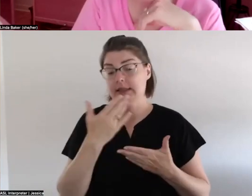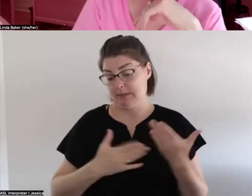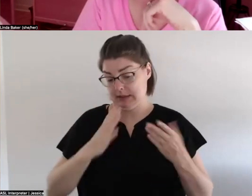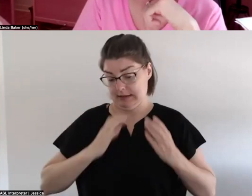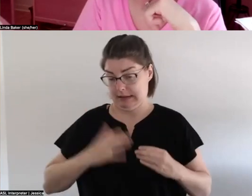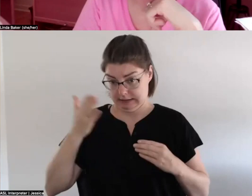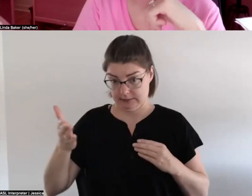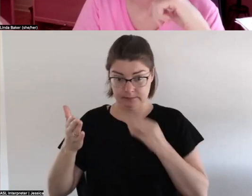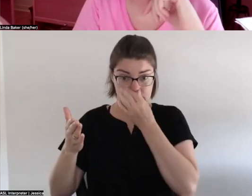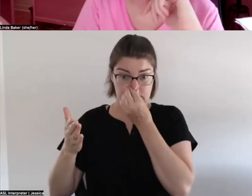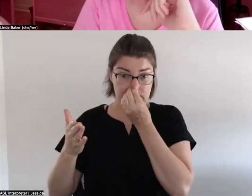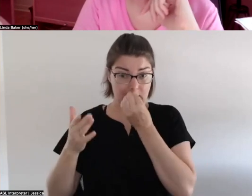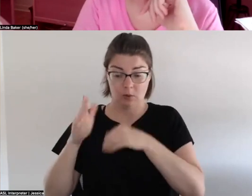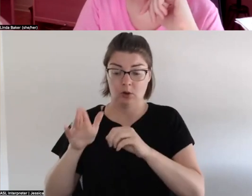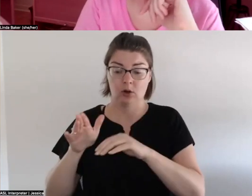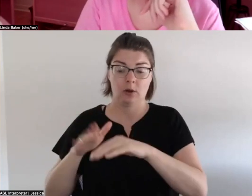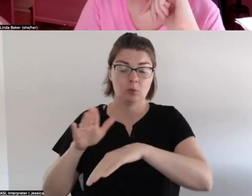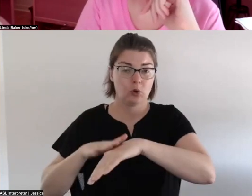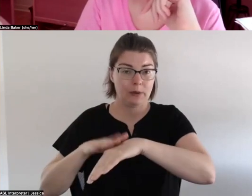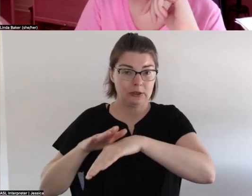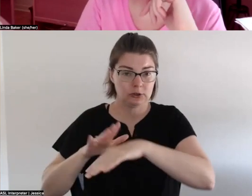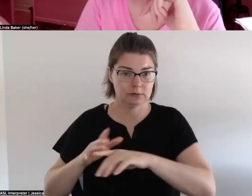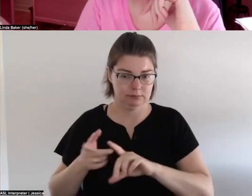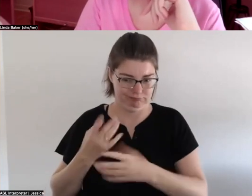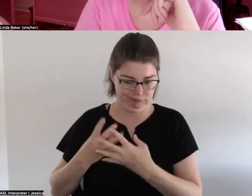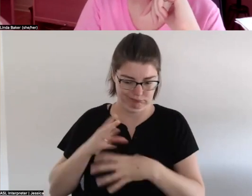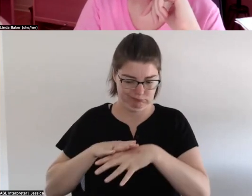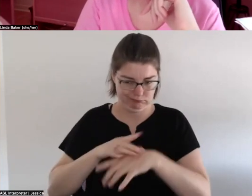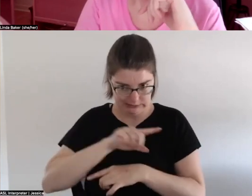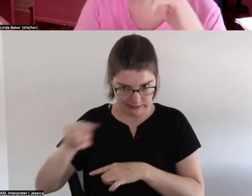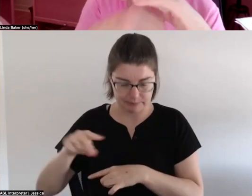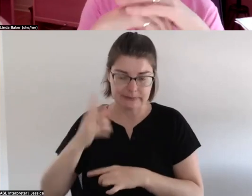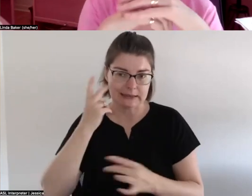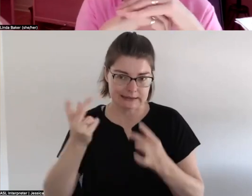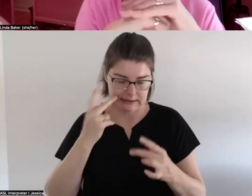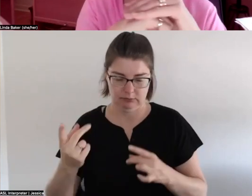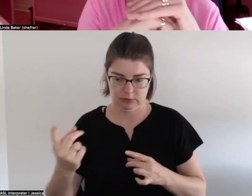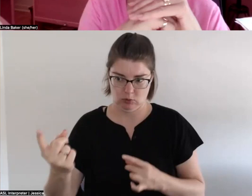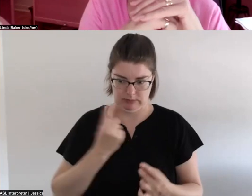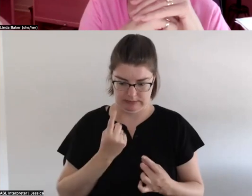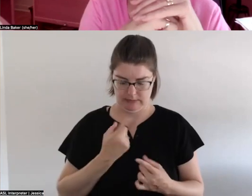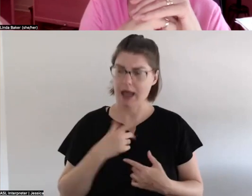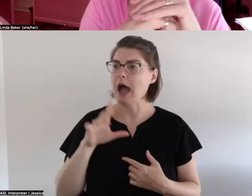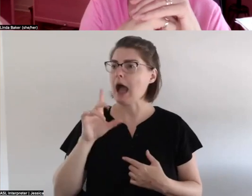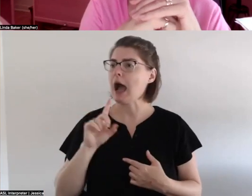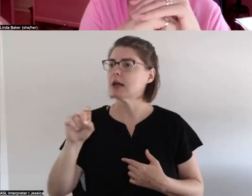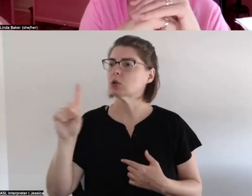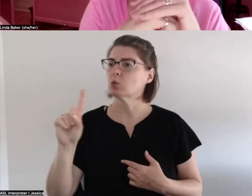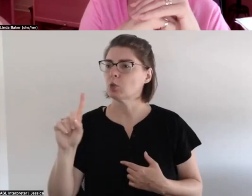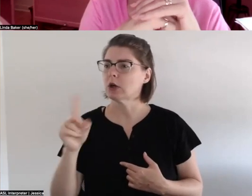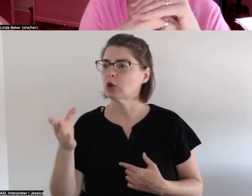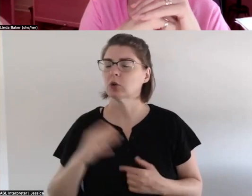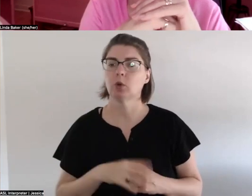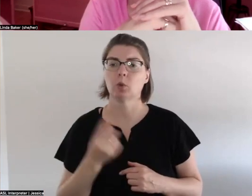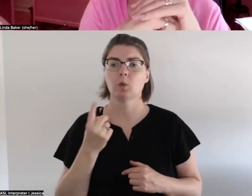were on probation and they were coming to see me and when i asked them where they were one of them